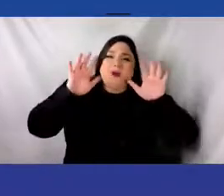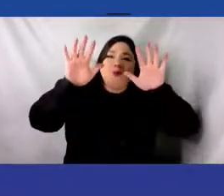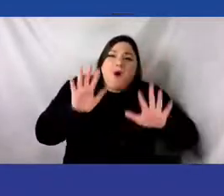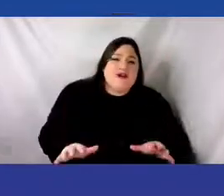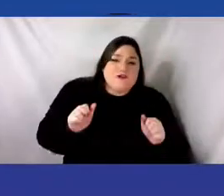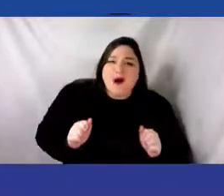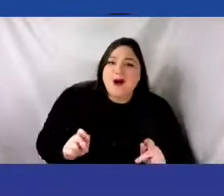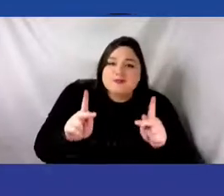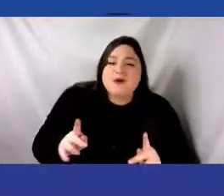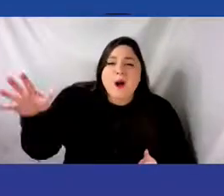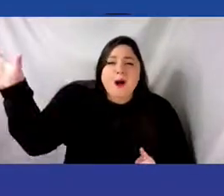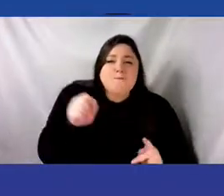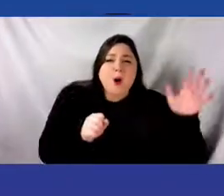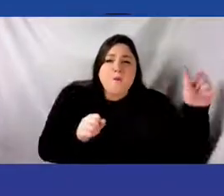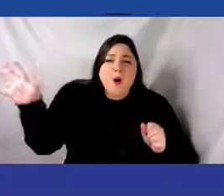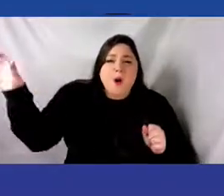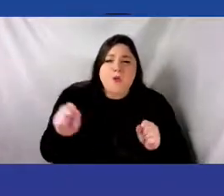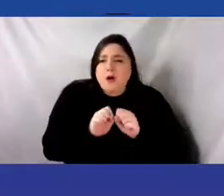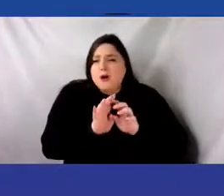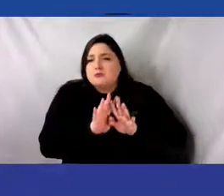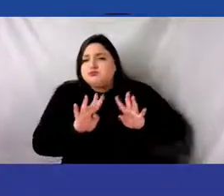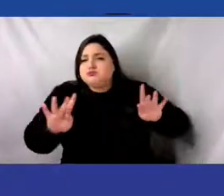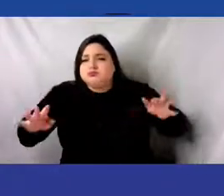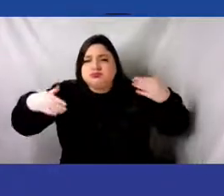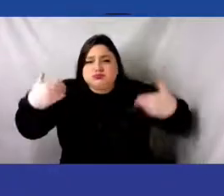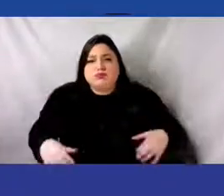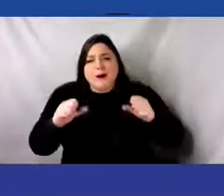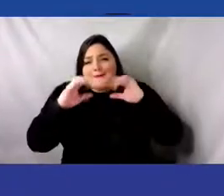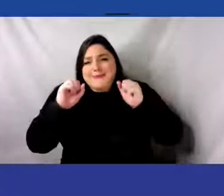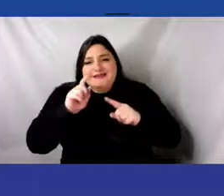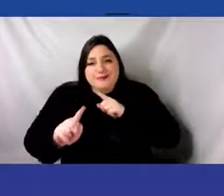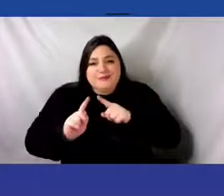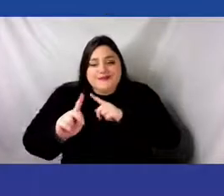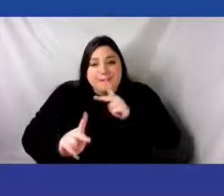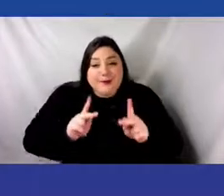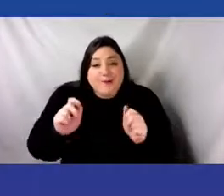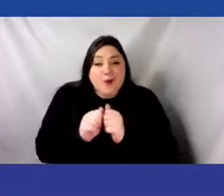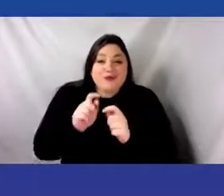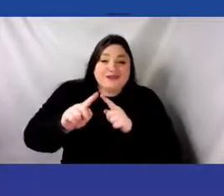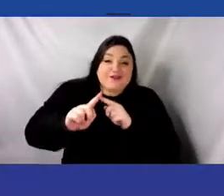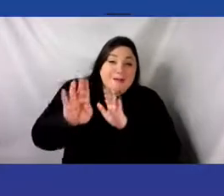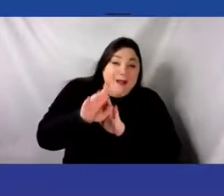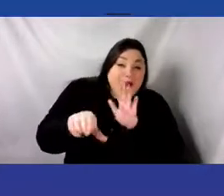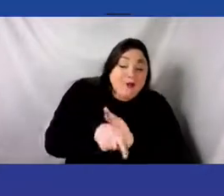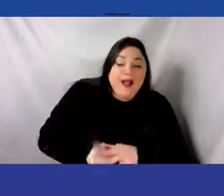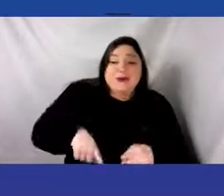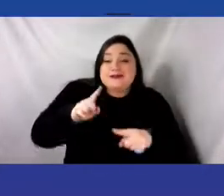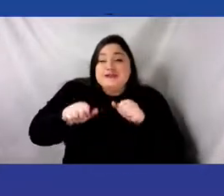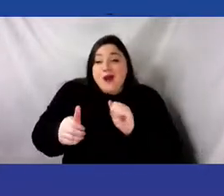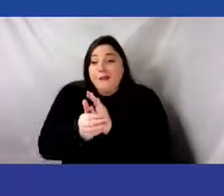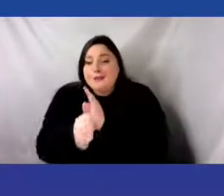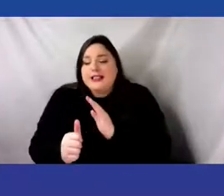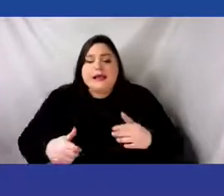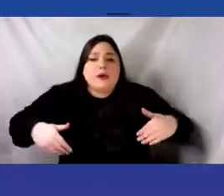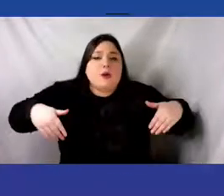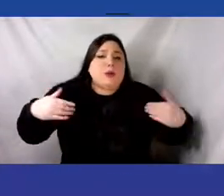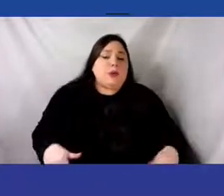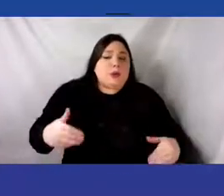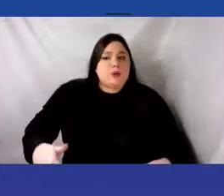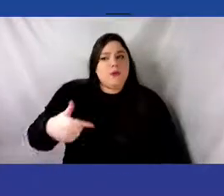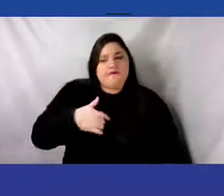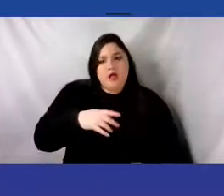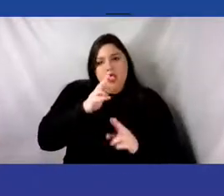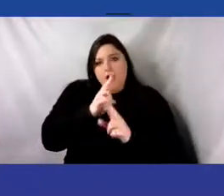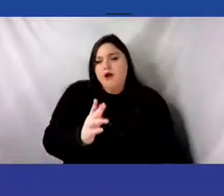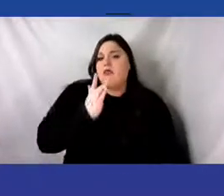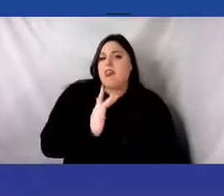beautiful backgrounds and abilities and I was very lucky to be a part of the team